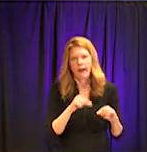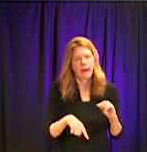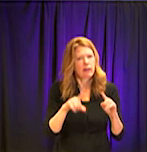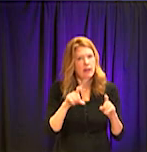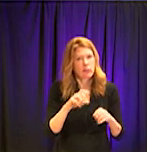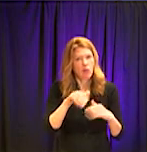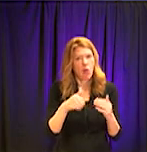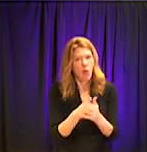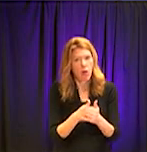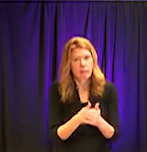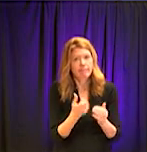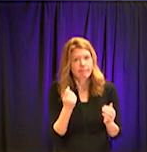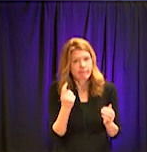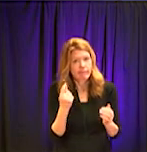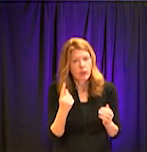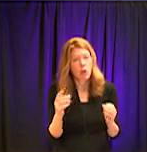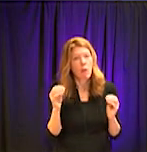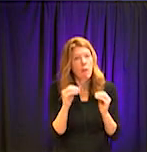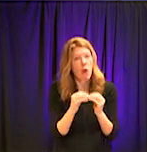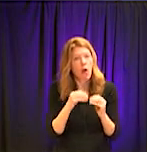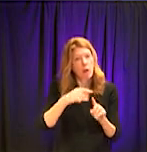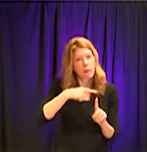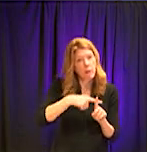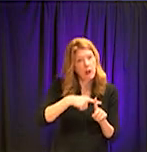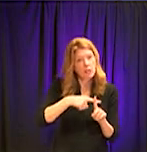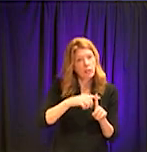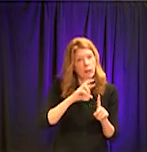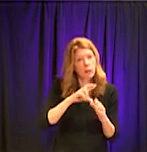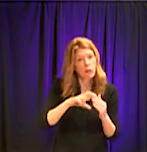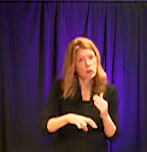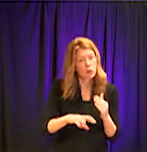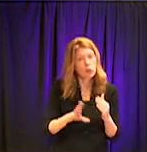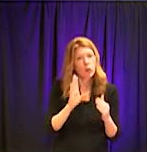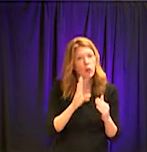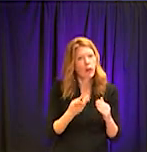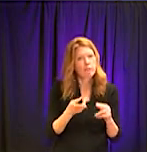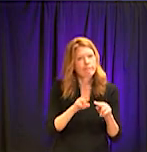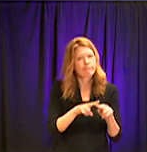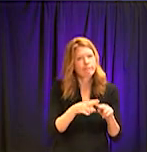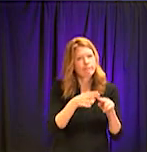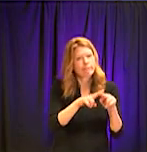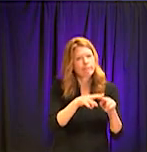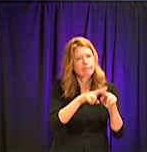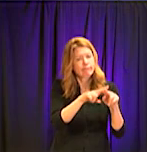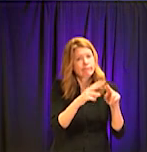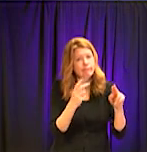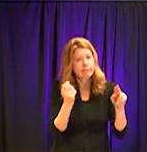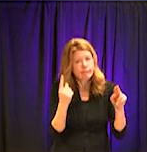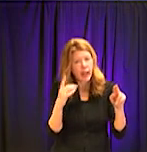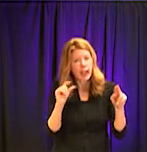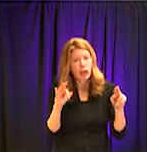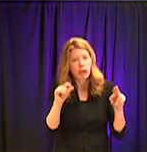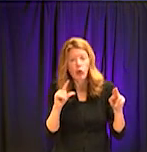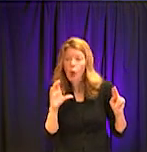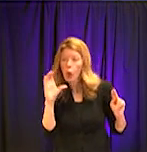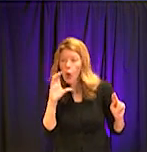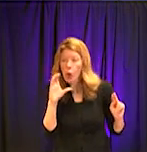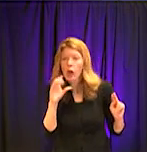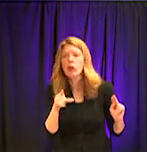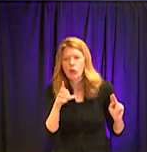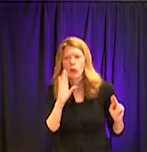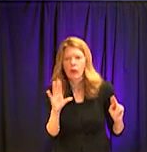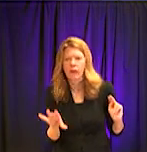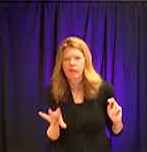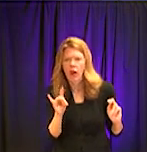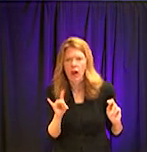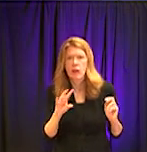your numbers of positive results increase as we test. When you look, you find. And so don't be alarmed when you see